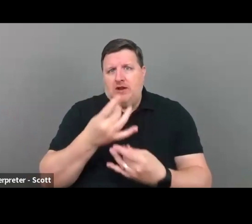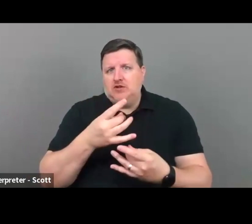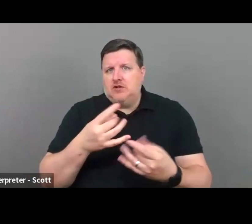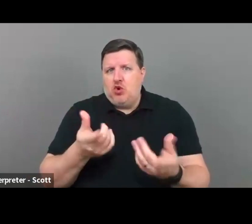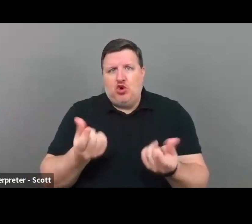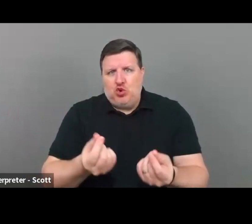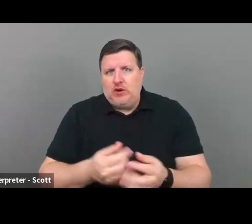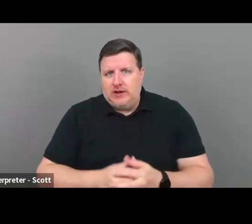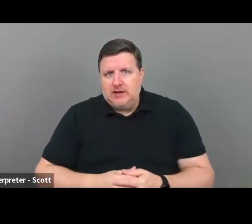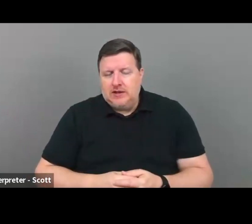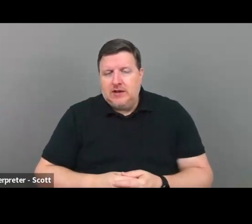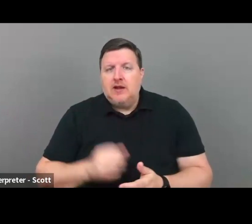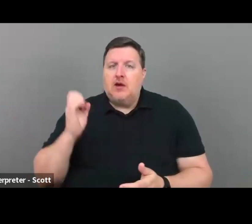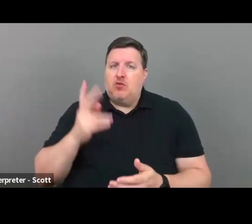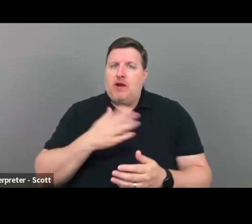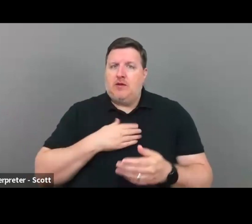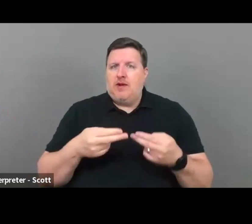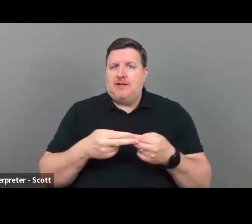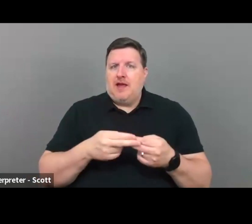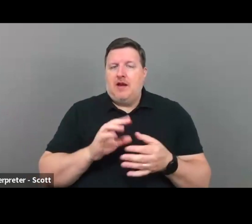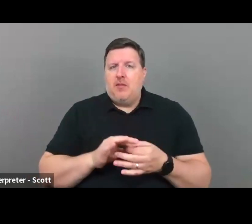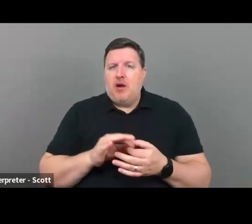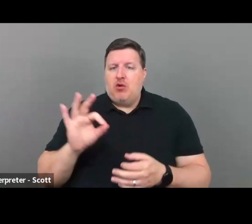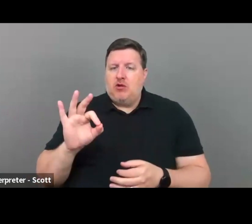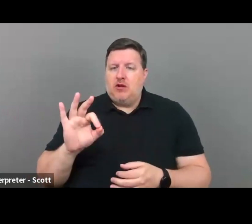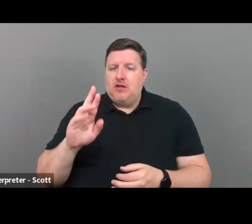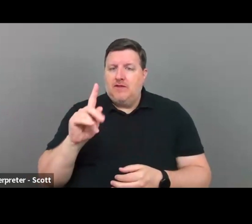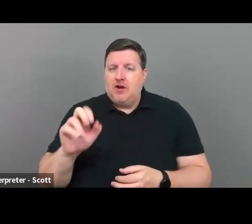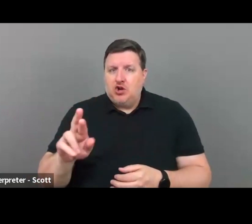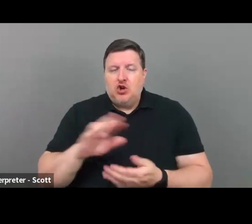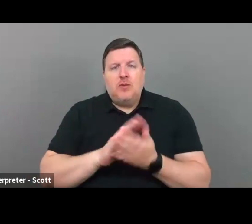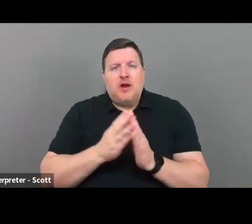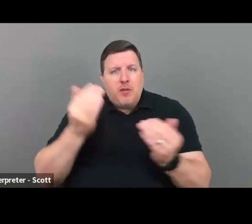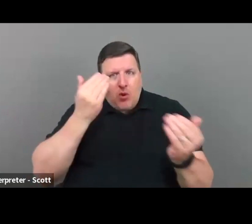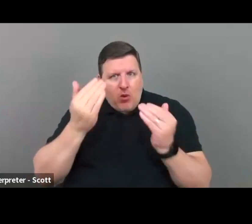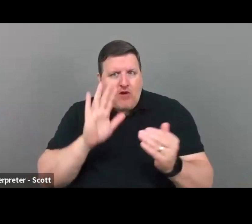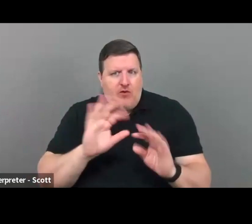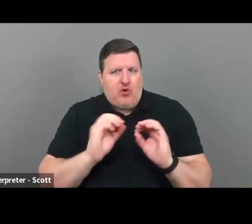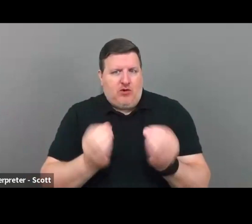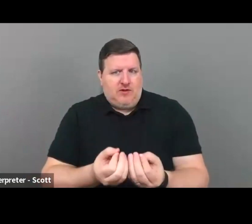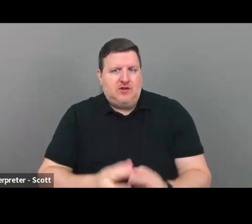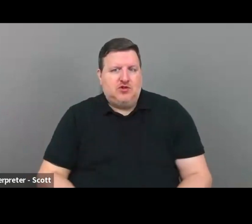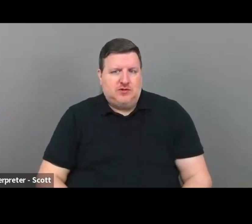that's goes back to my slide about the funder becoming aware of your organization.